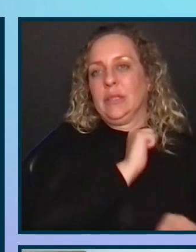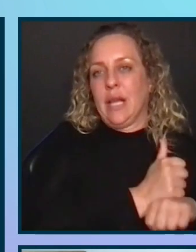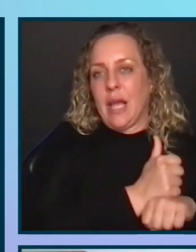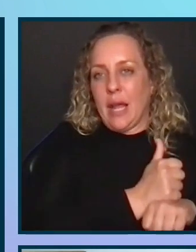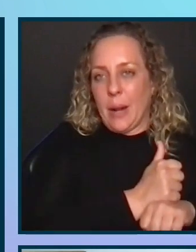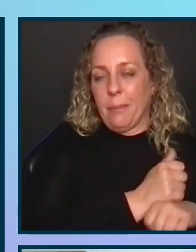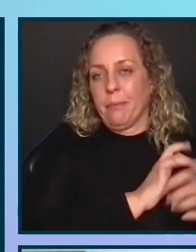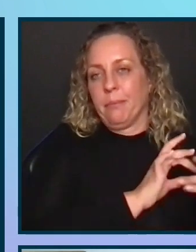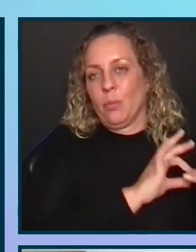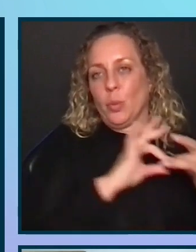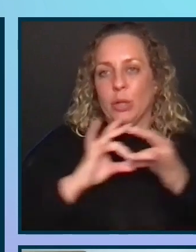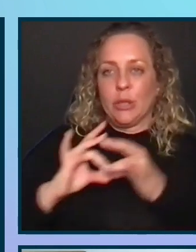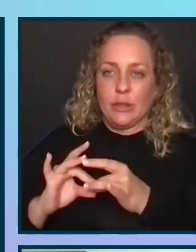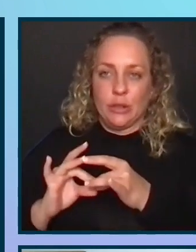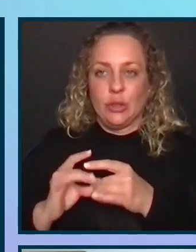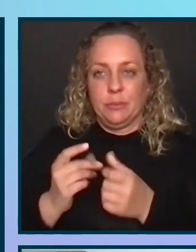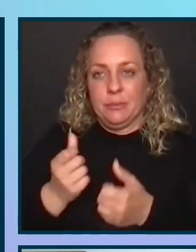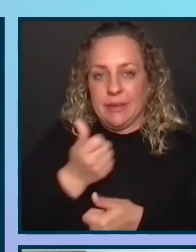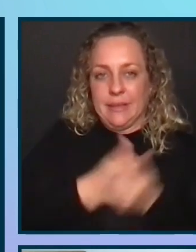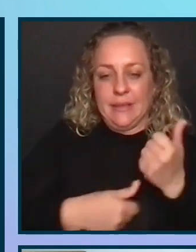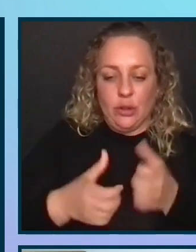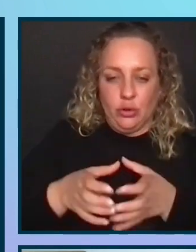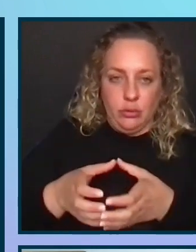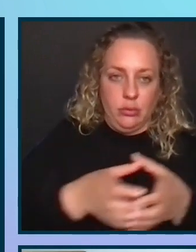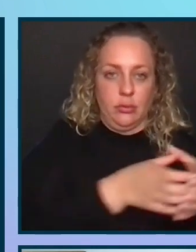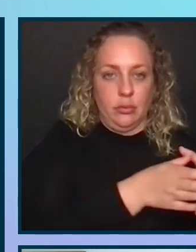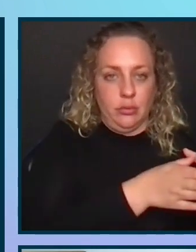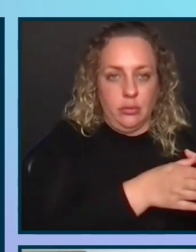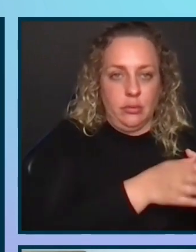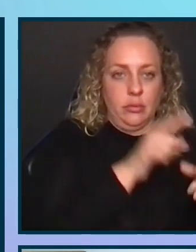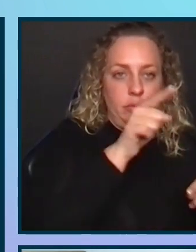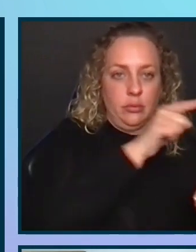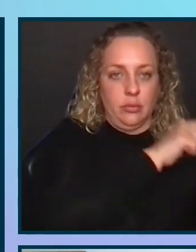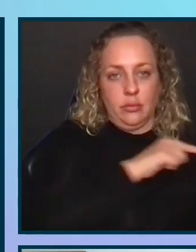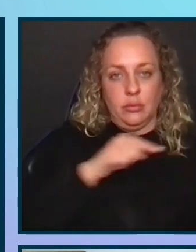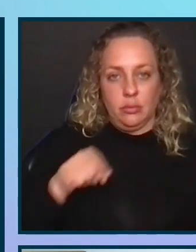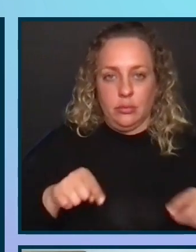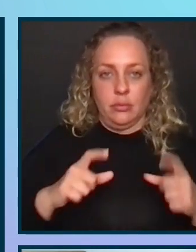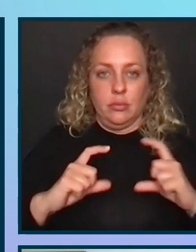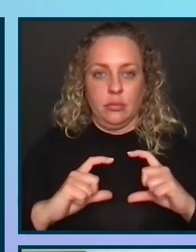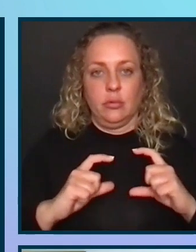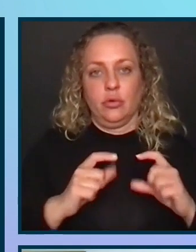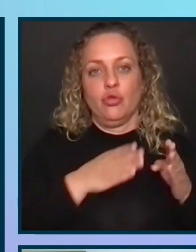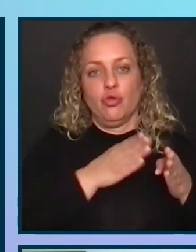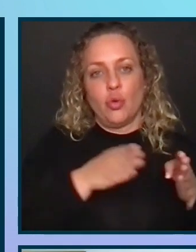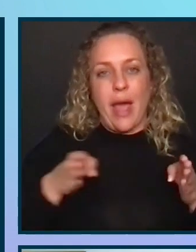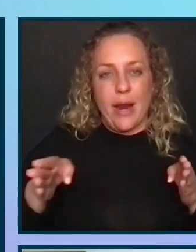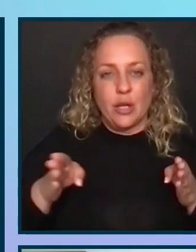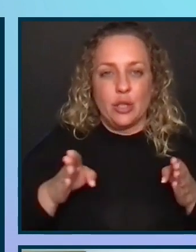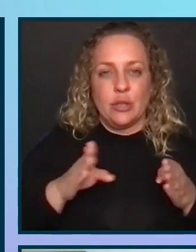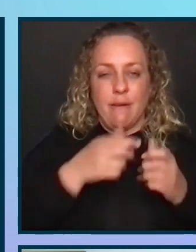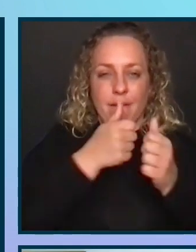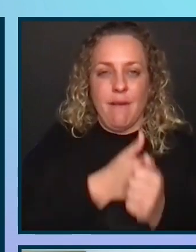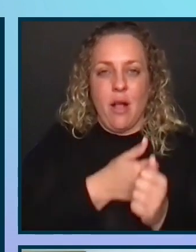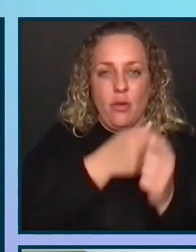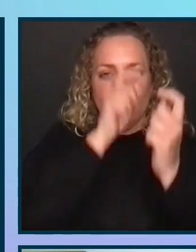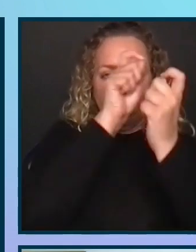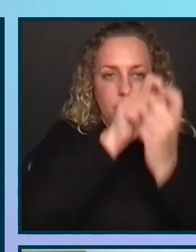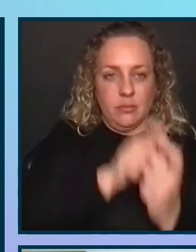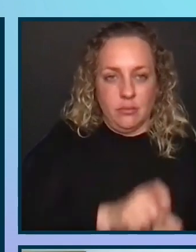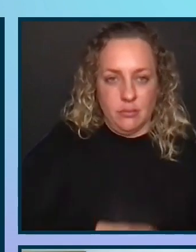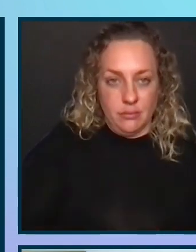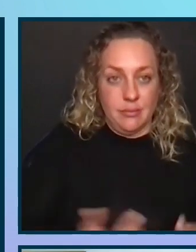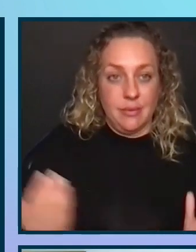relationships between area. And finally, strategy is the organization's roadmap. Again, implementing accessibility in my